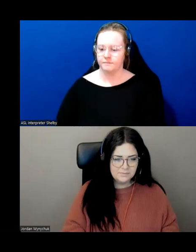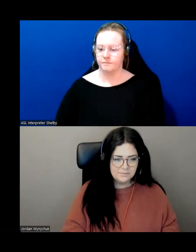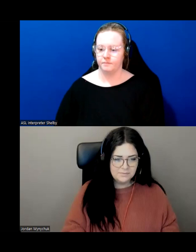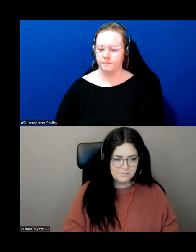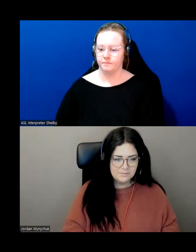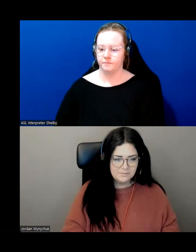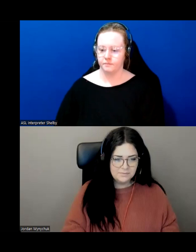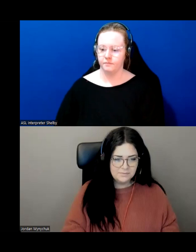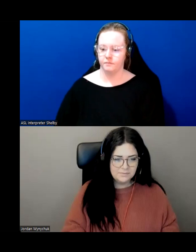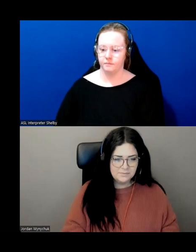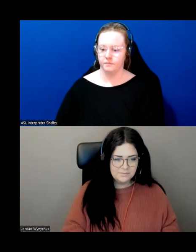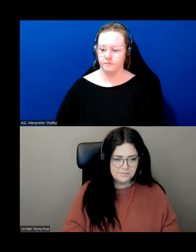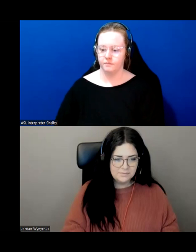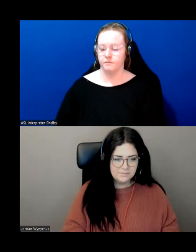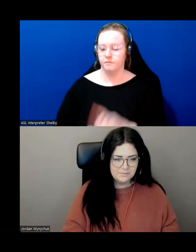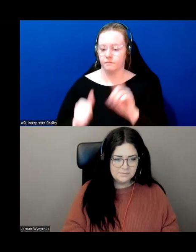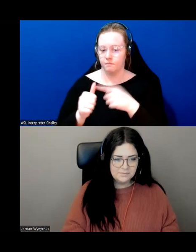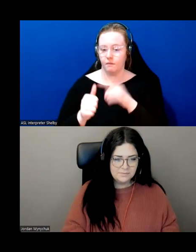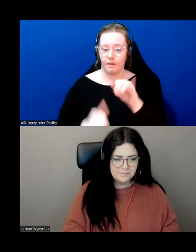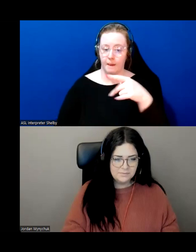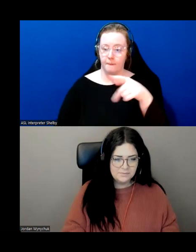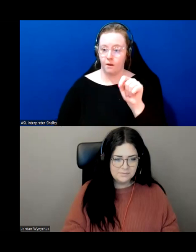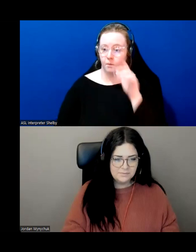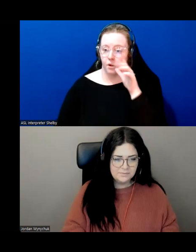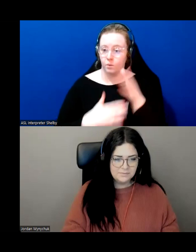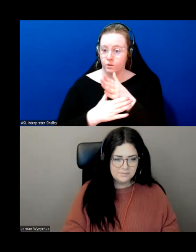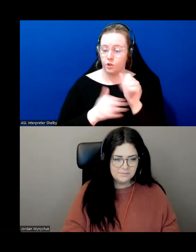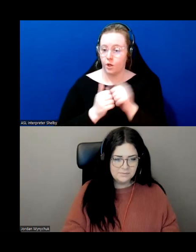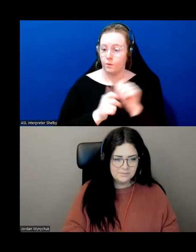uh first one will the slides be shared with registrants